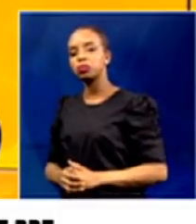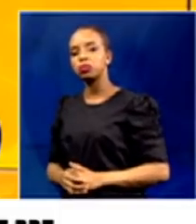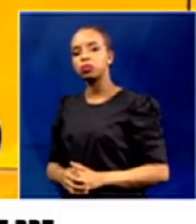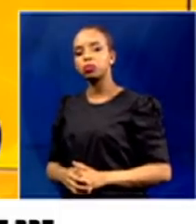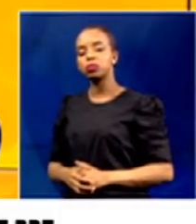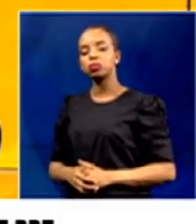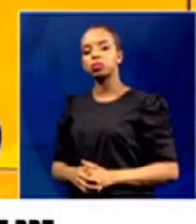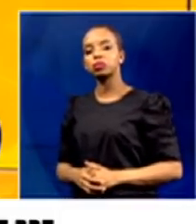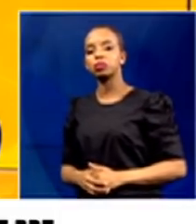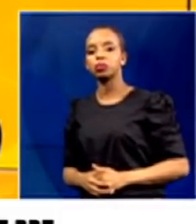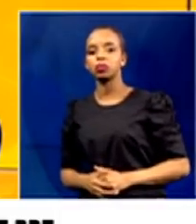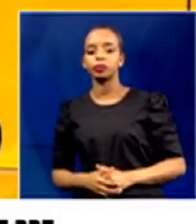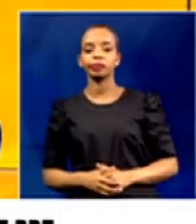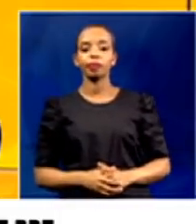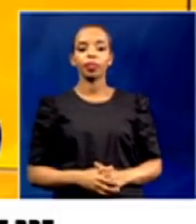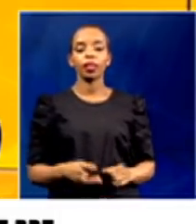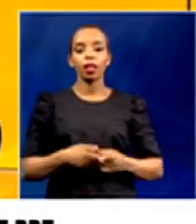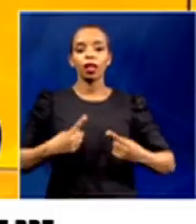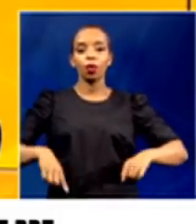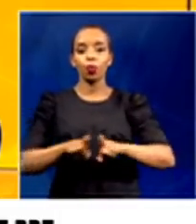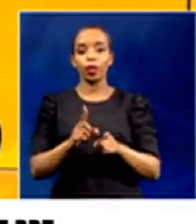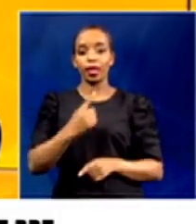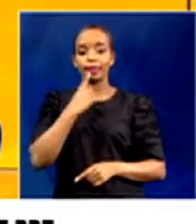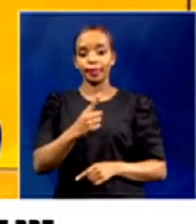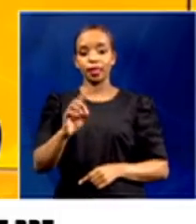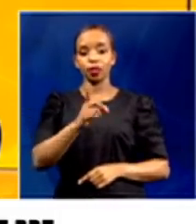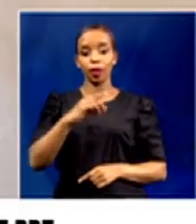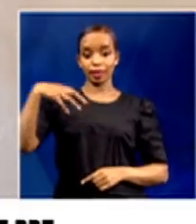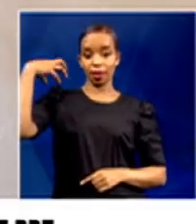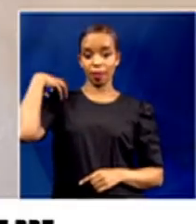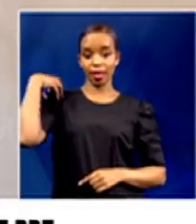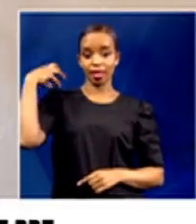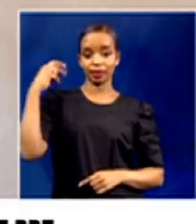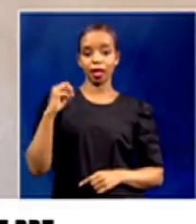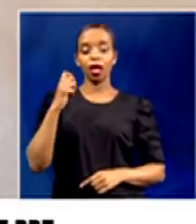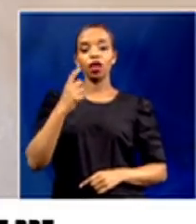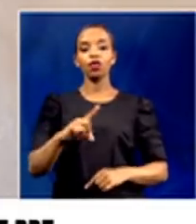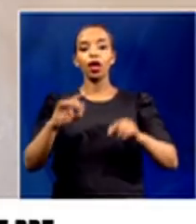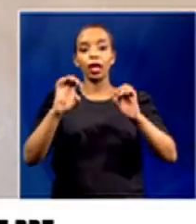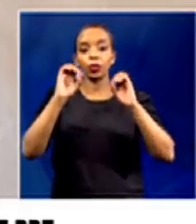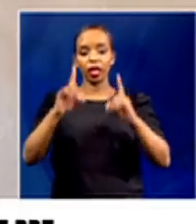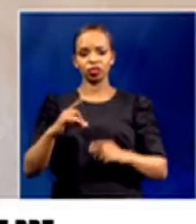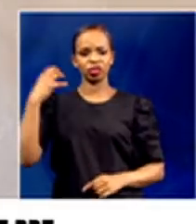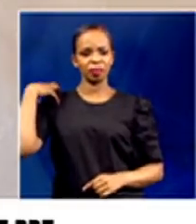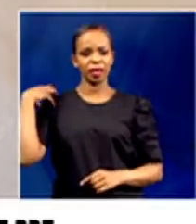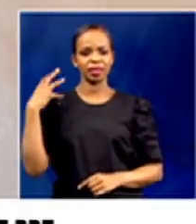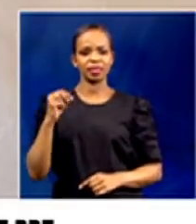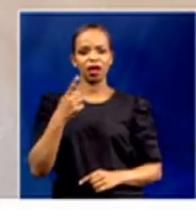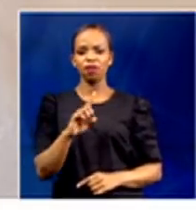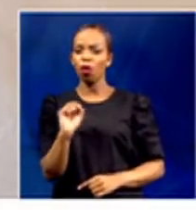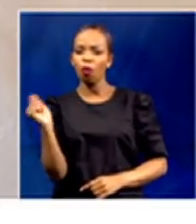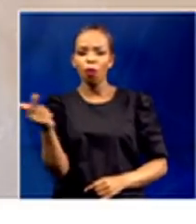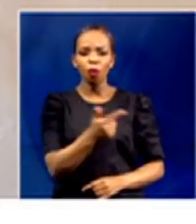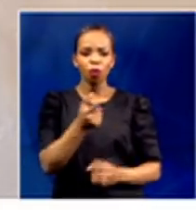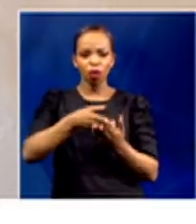Look, we are saying the Minister of Education is a minister of all learners in our country. It can't be that